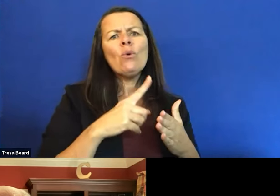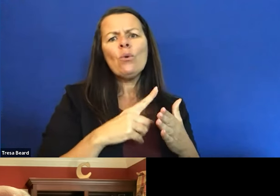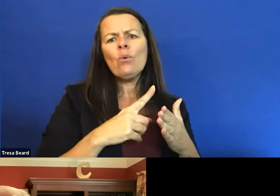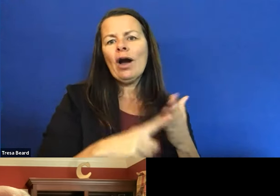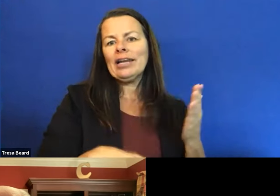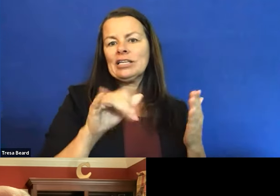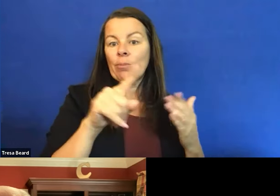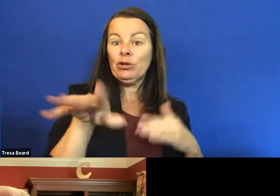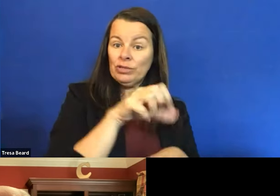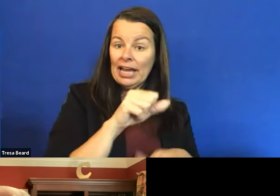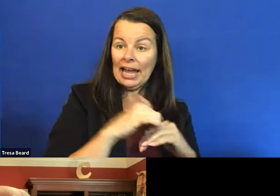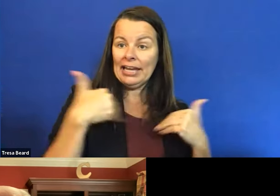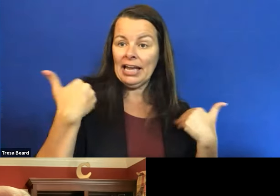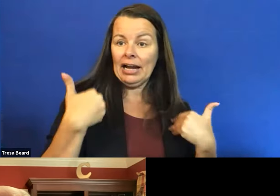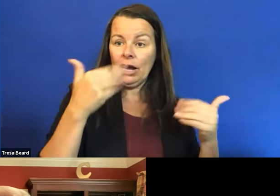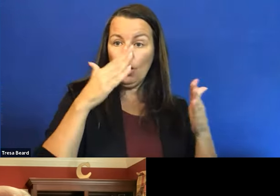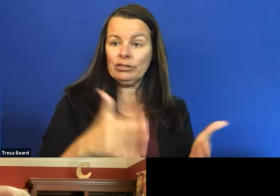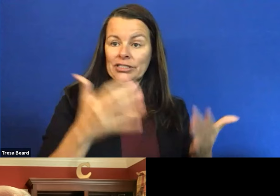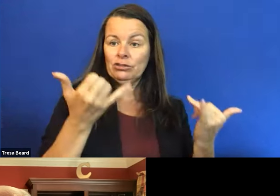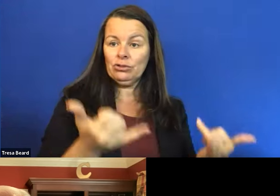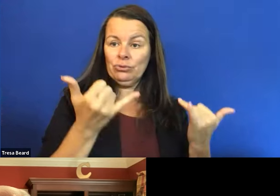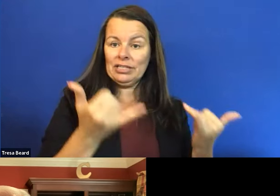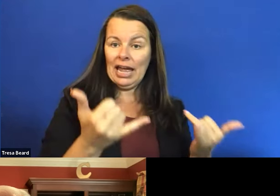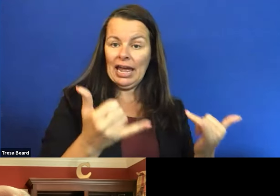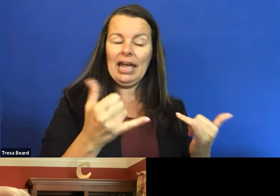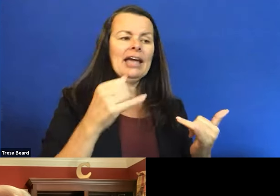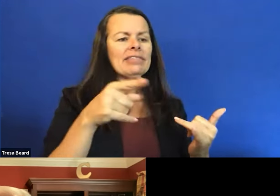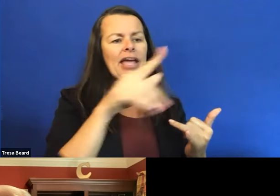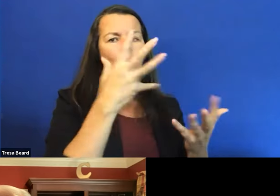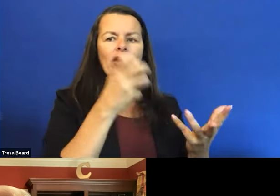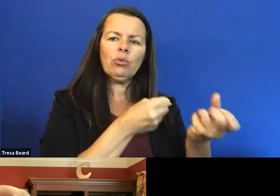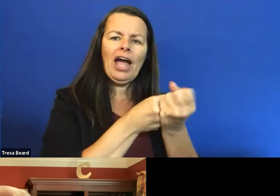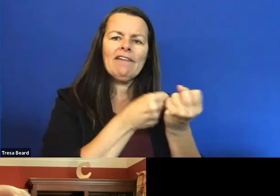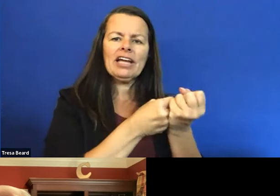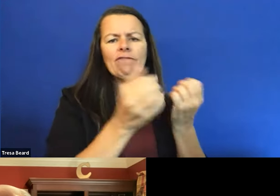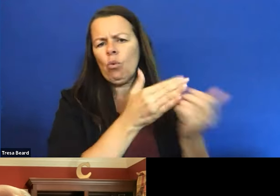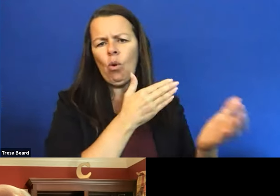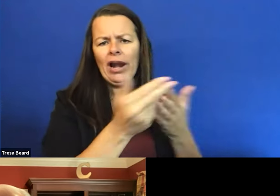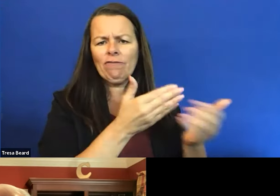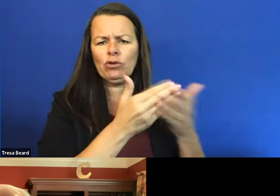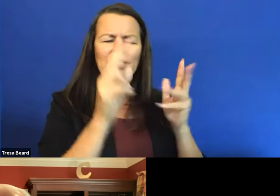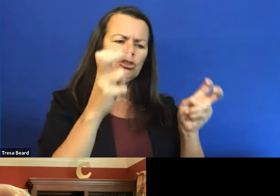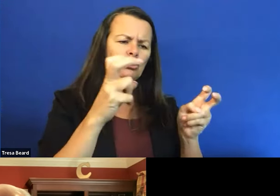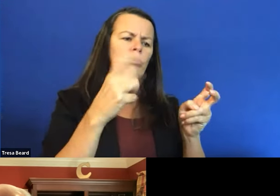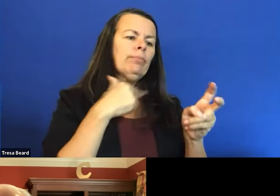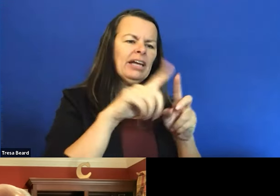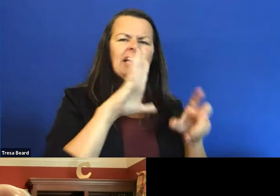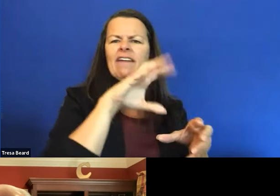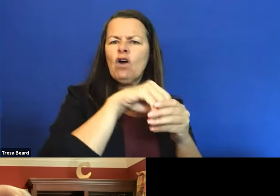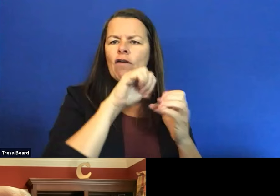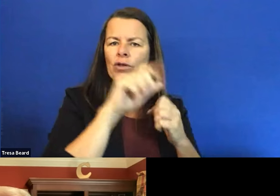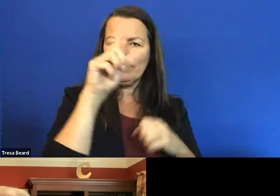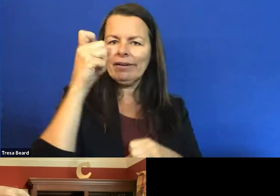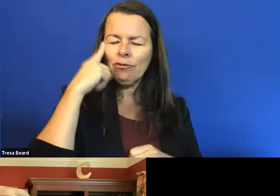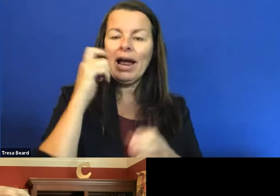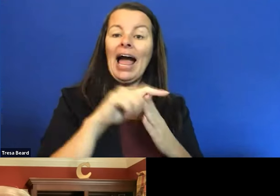person today that would like to advocate for whatever issue it is, but get involved in government? I think I think